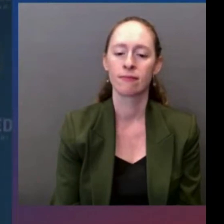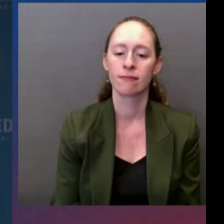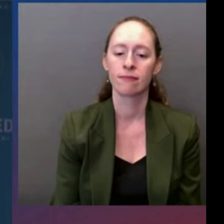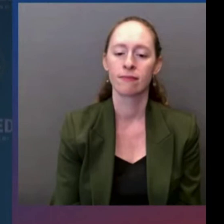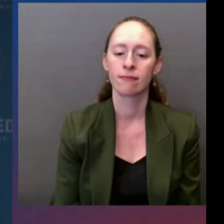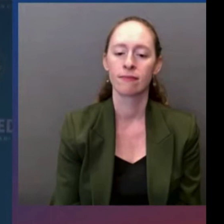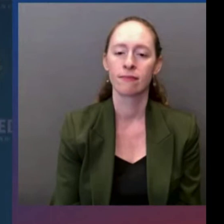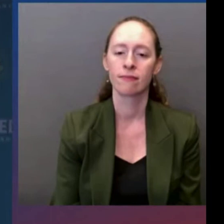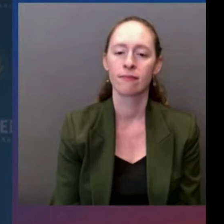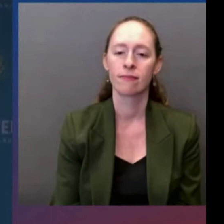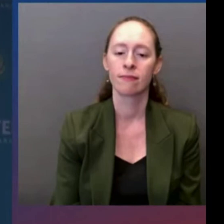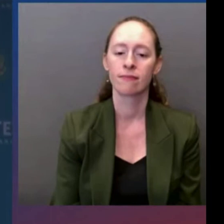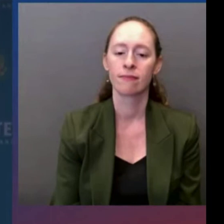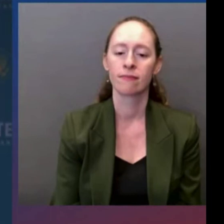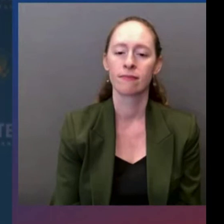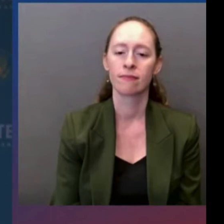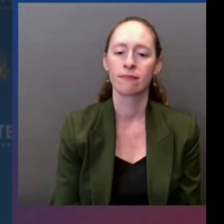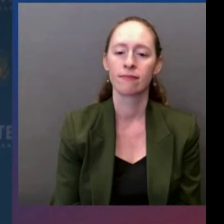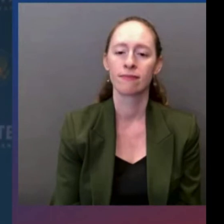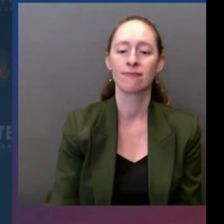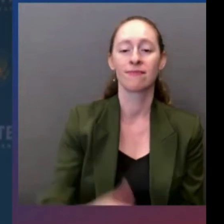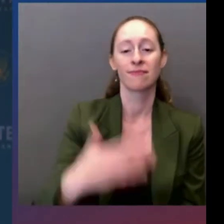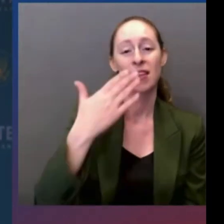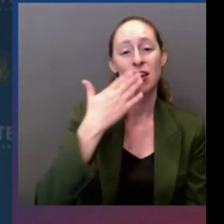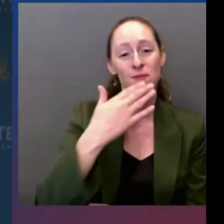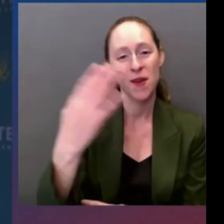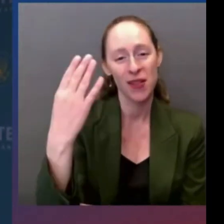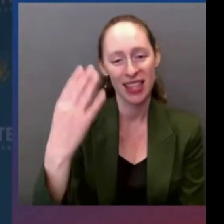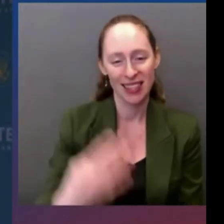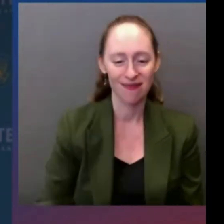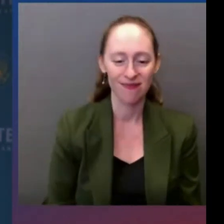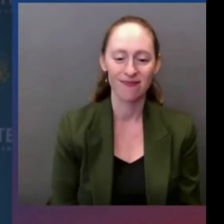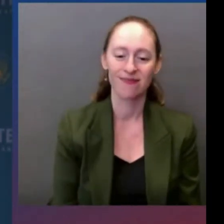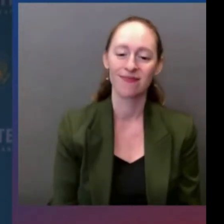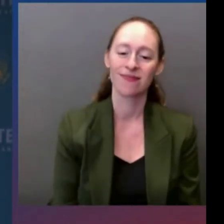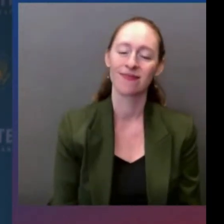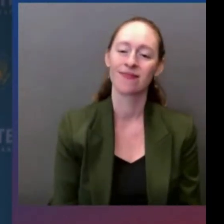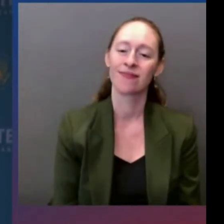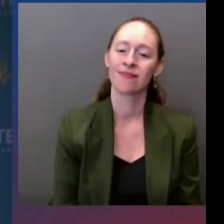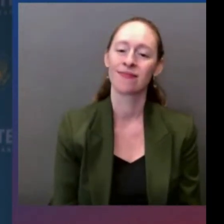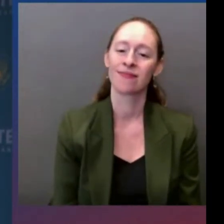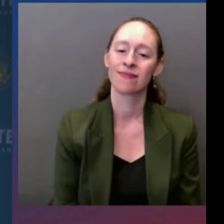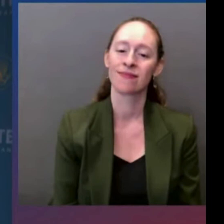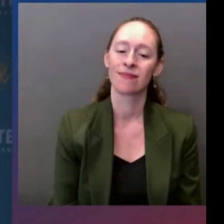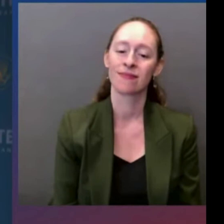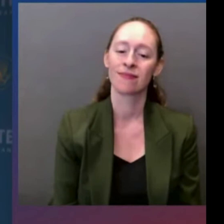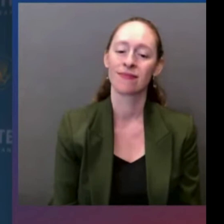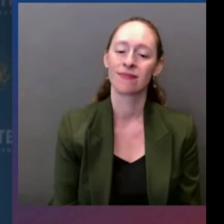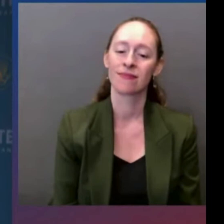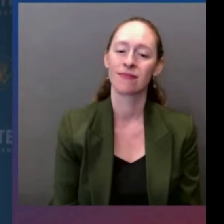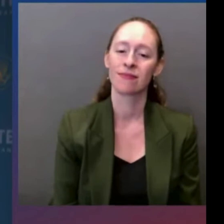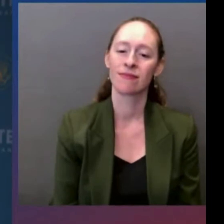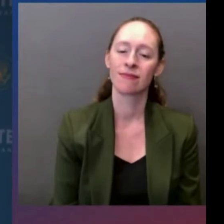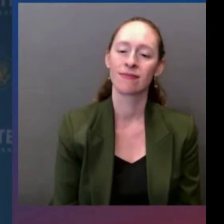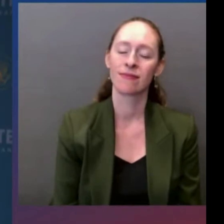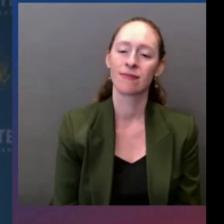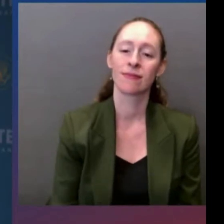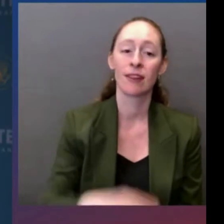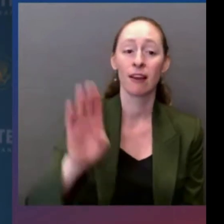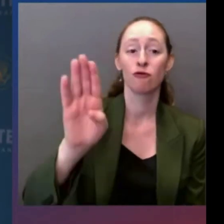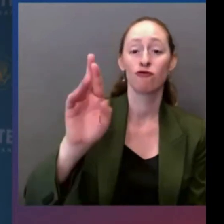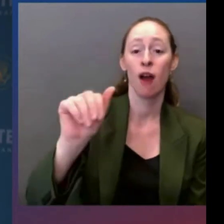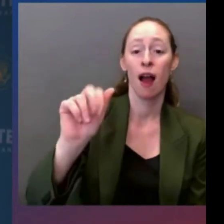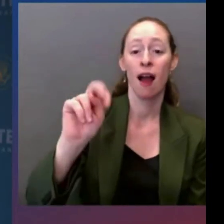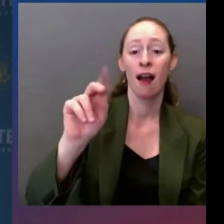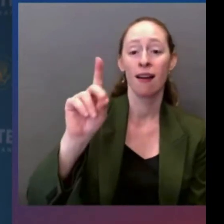good morning everyone good morning brandon i want to say to you publicly what i said to you privately um